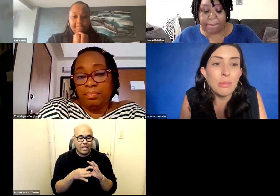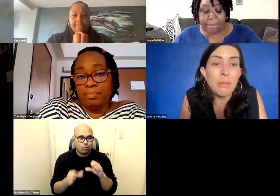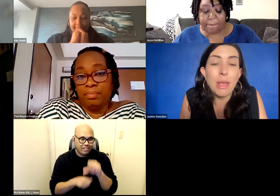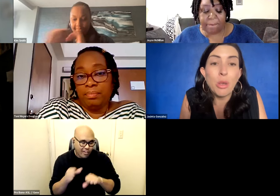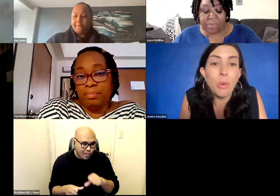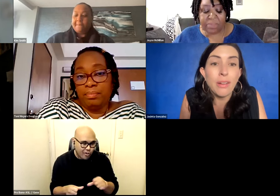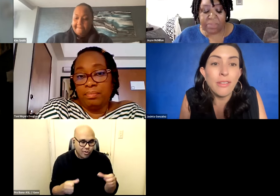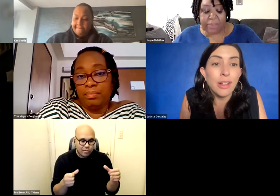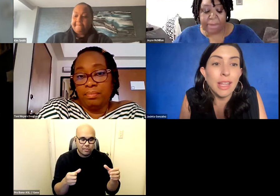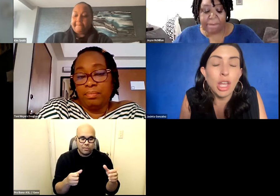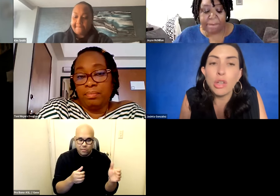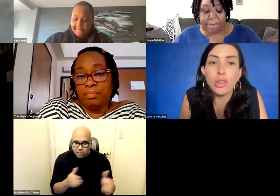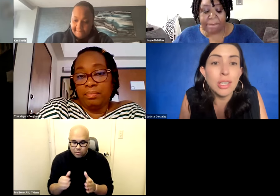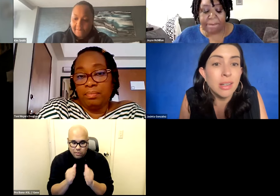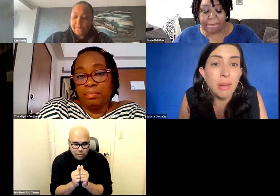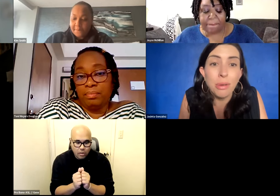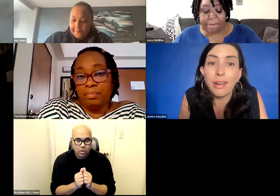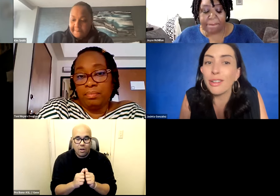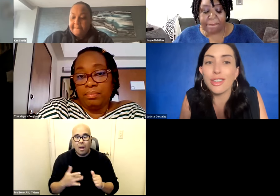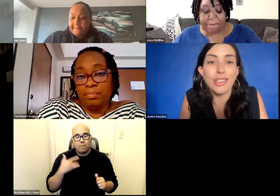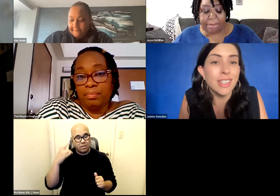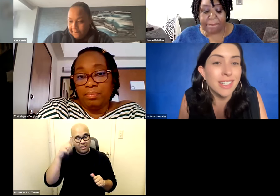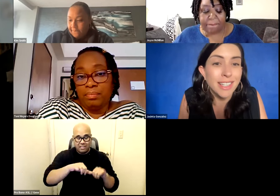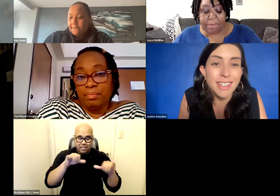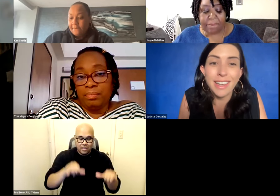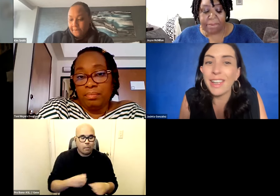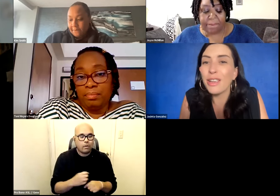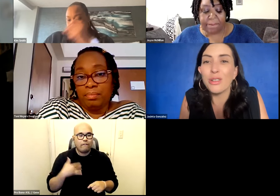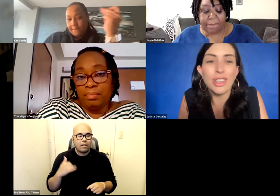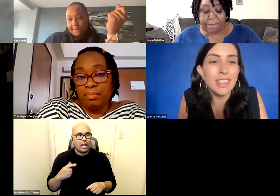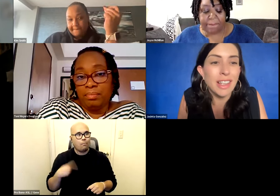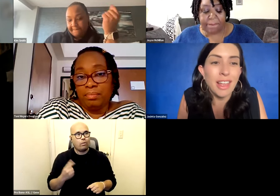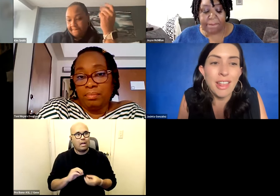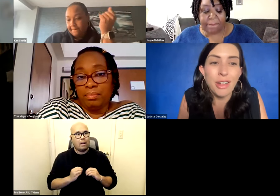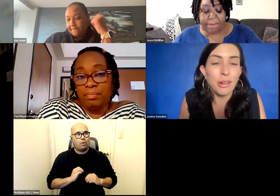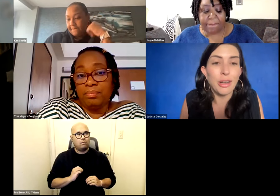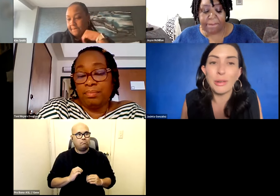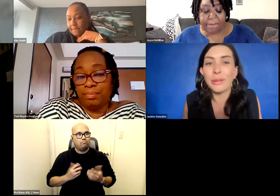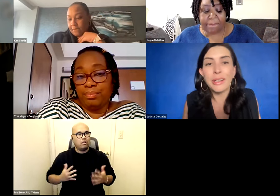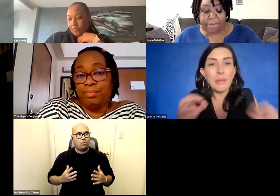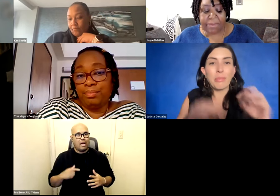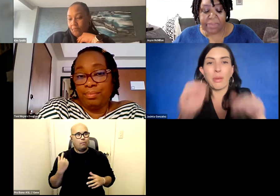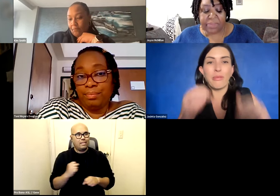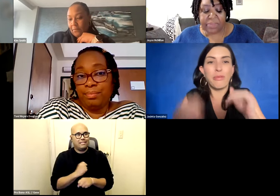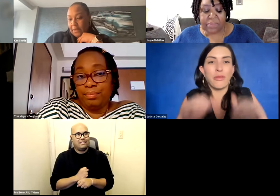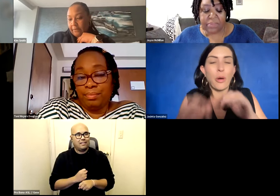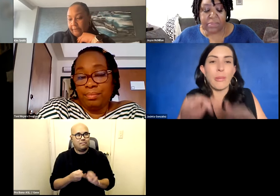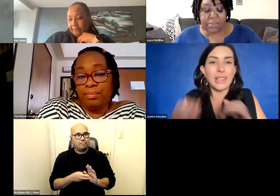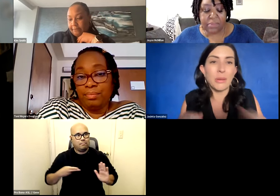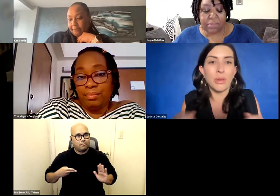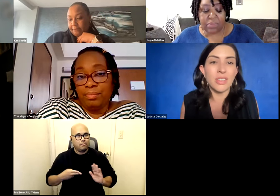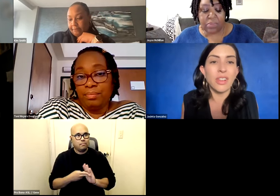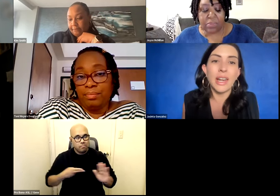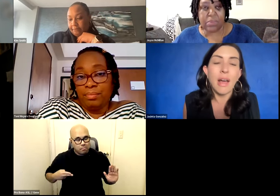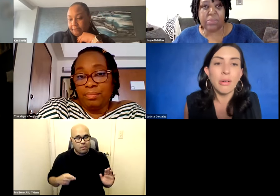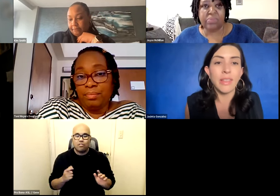these systems they make you want to feel like you're just the number you're just a statistic you're just like another you know form